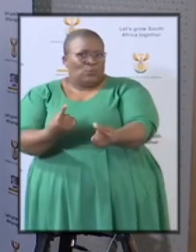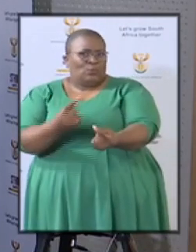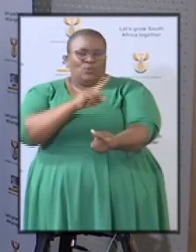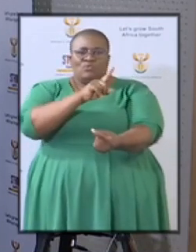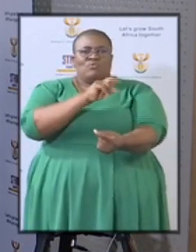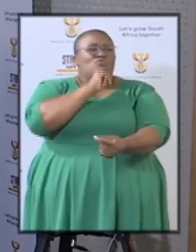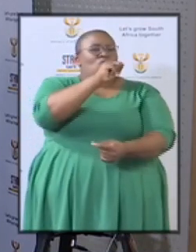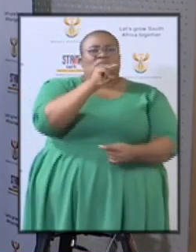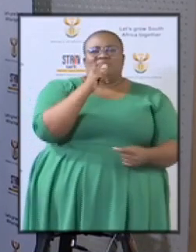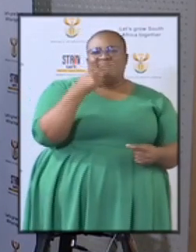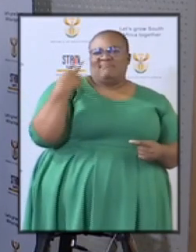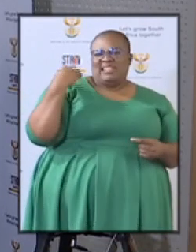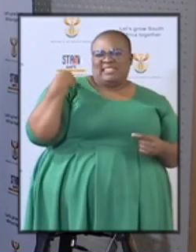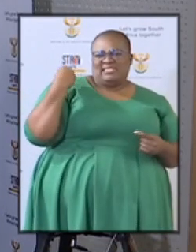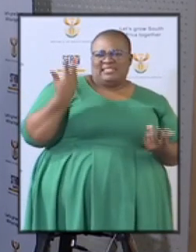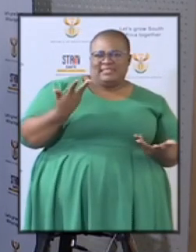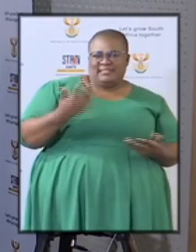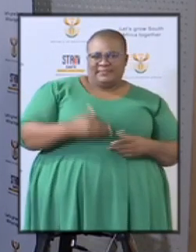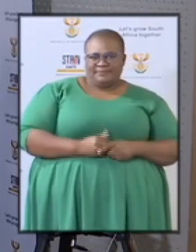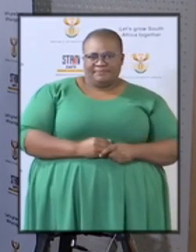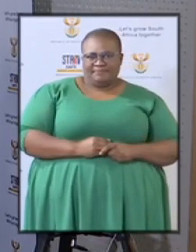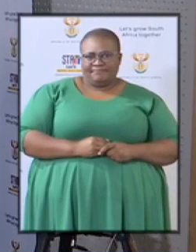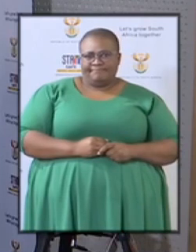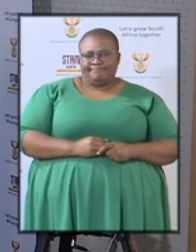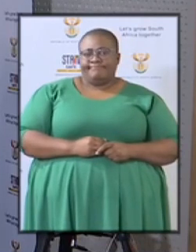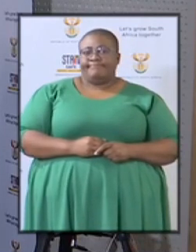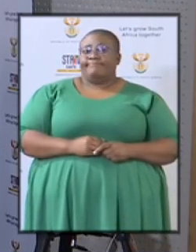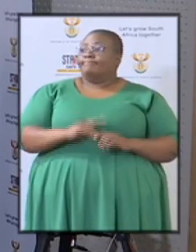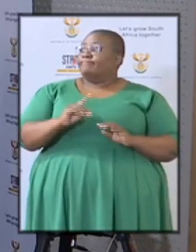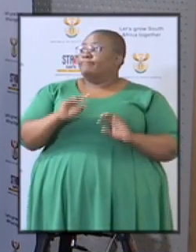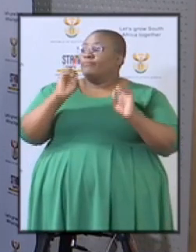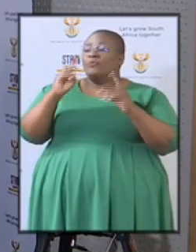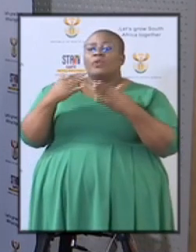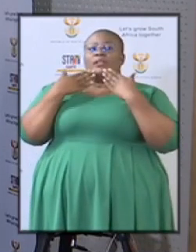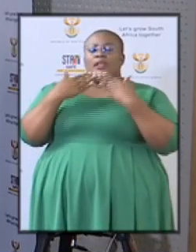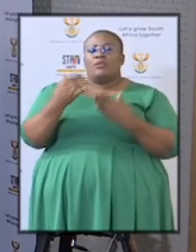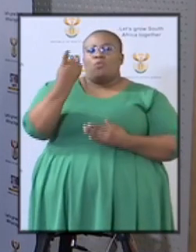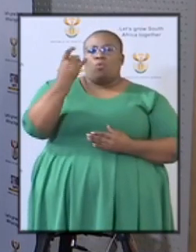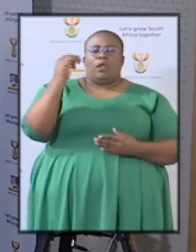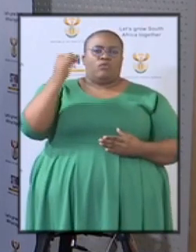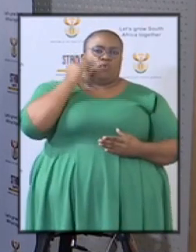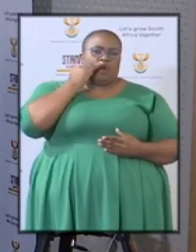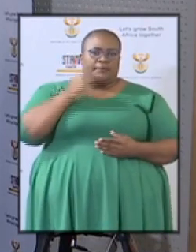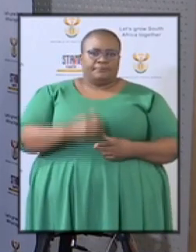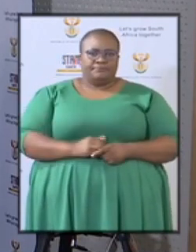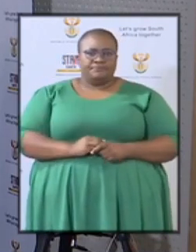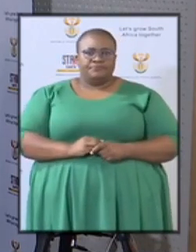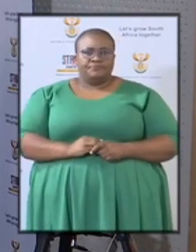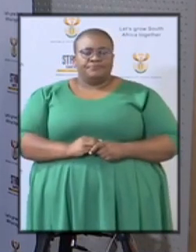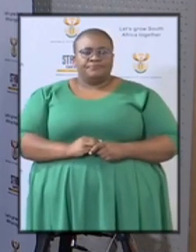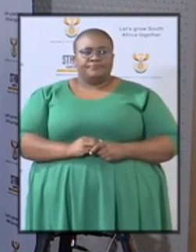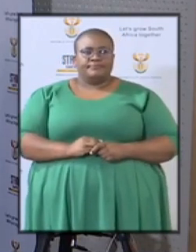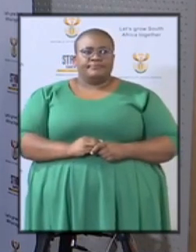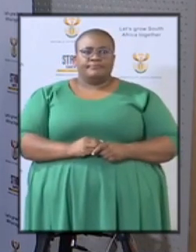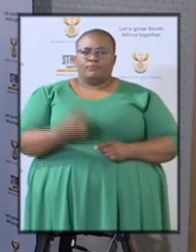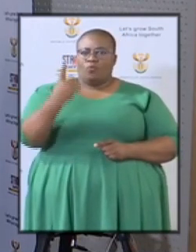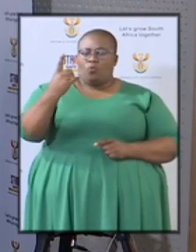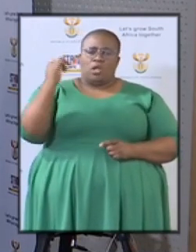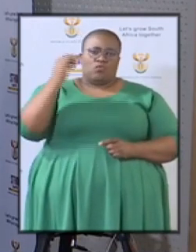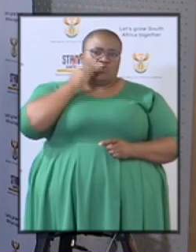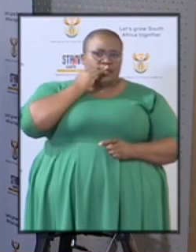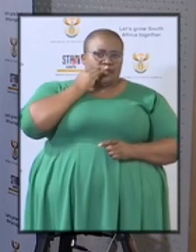That's all for now on the WhatsApp group. Thank you. There's one caller. Then minister, I'll hand it over to you. Just one caller.